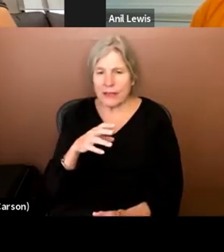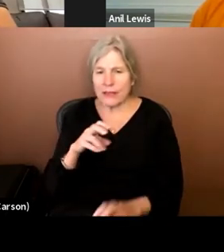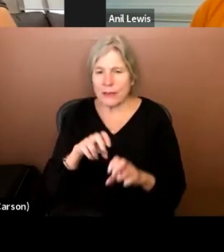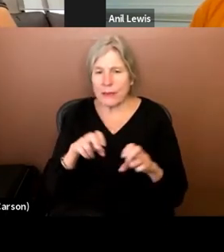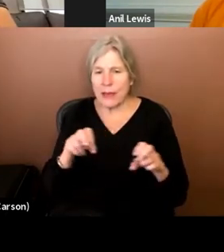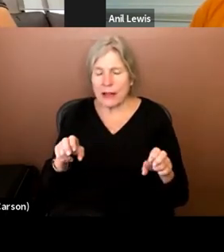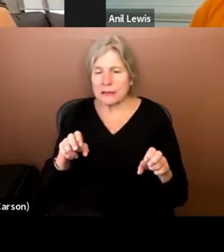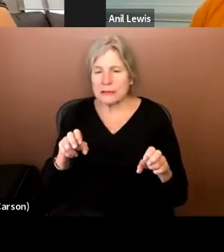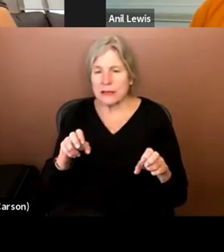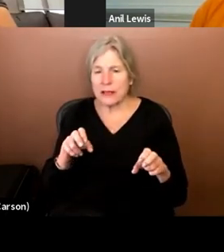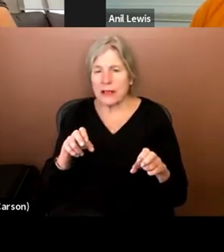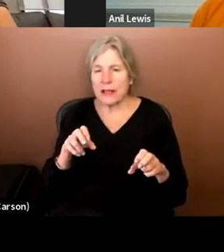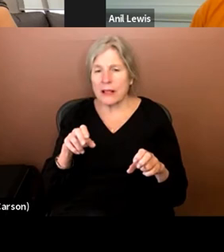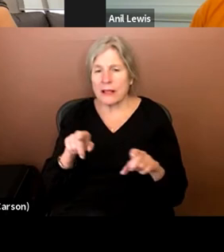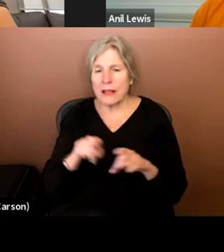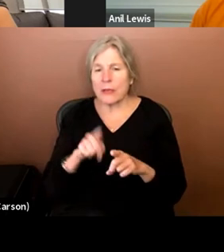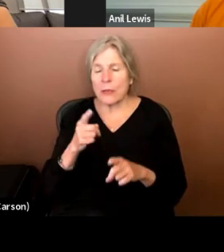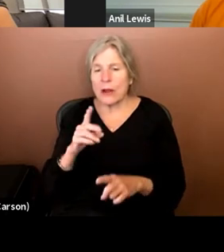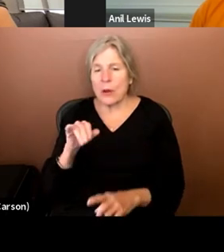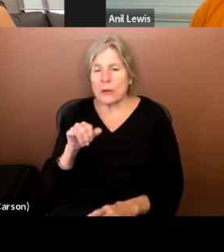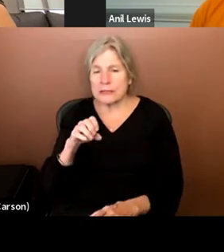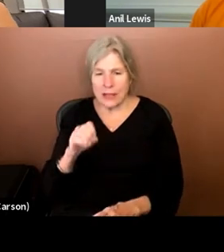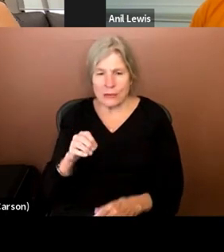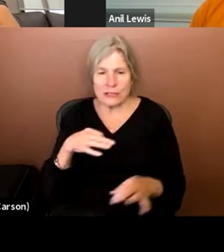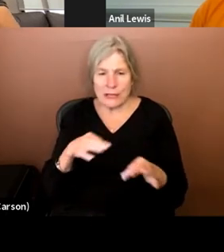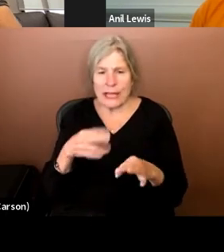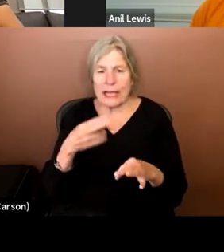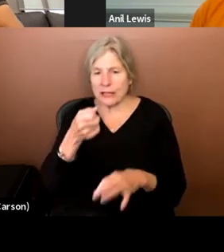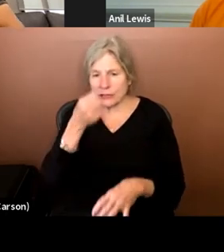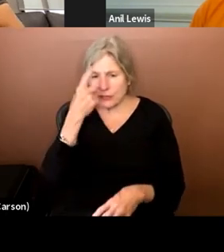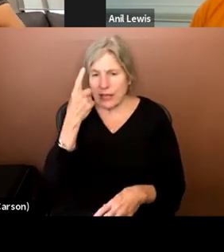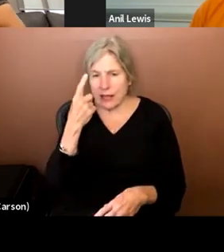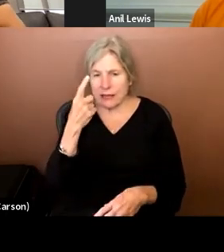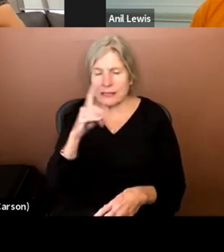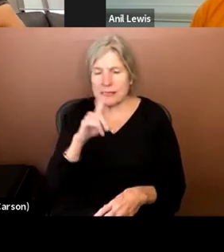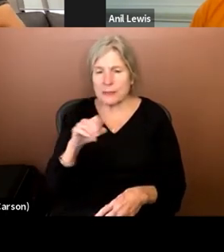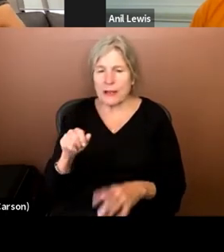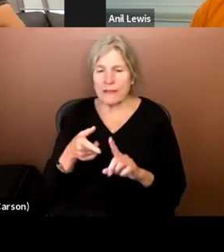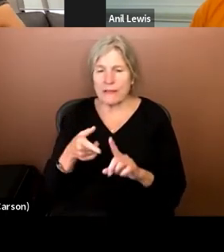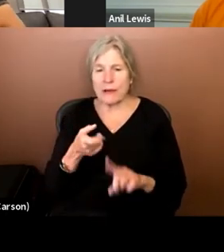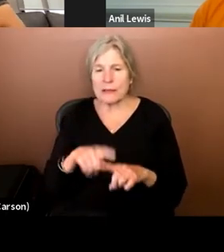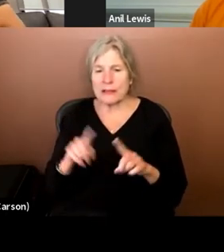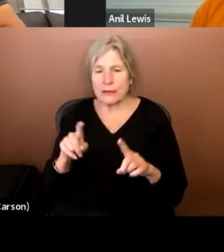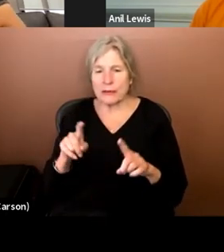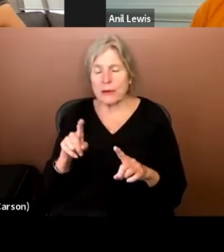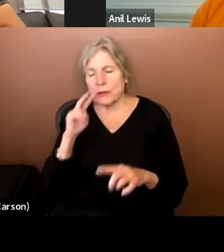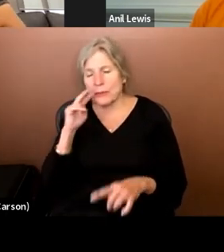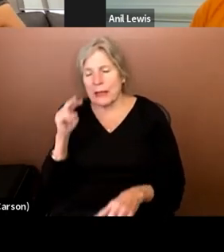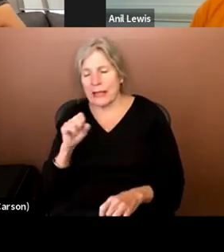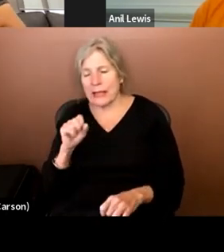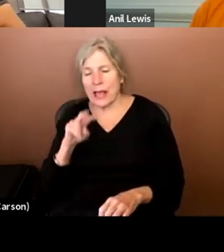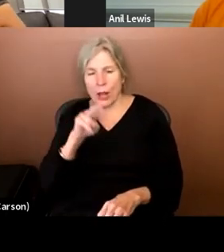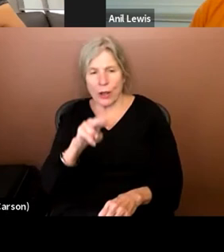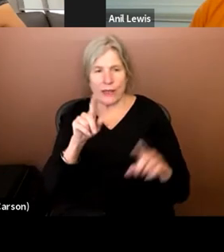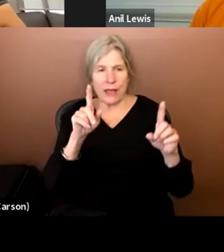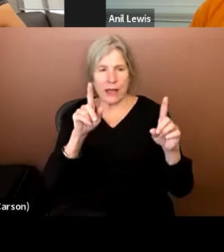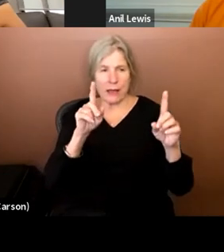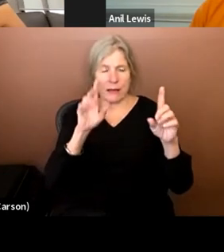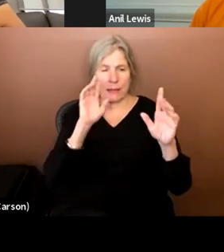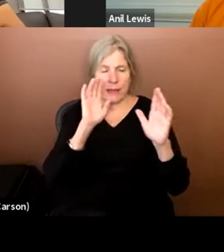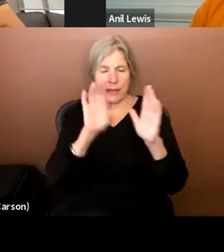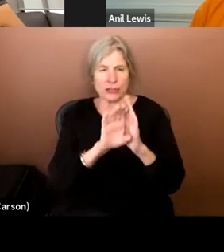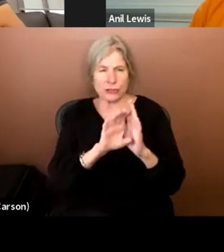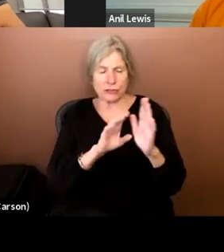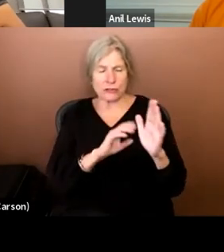in the comics, like the one that Jose was describing, of course, he understands disability from a different perspective. So he can look at that picture and glean